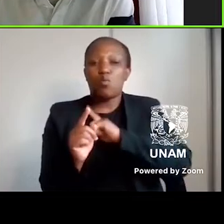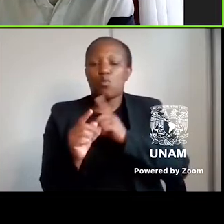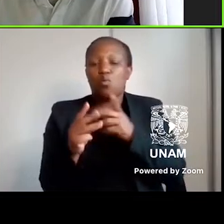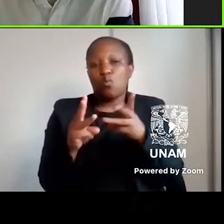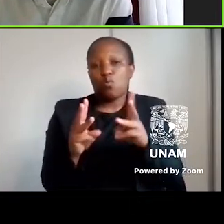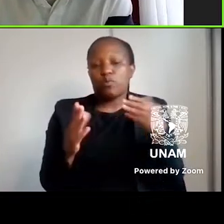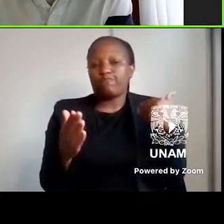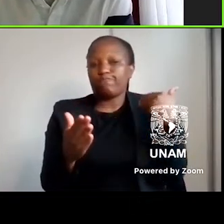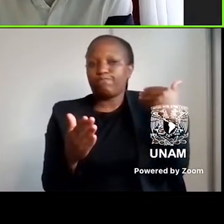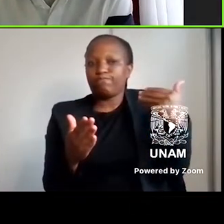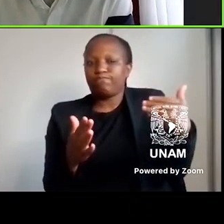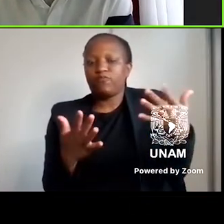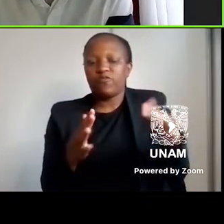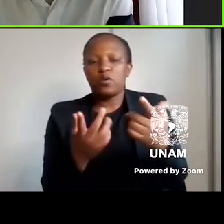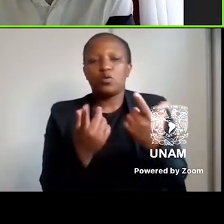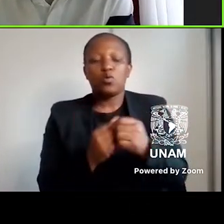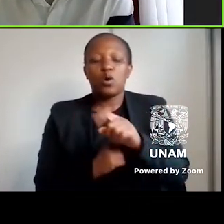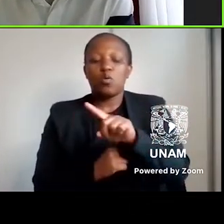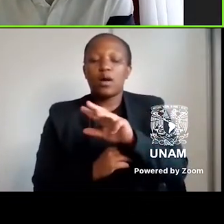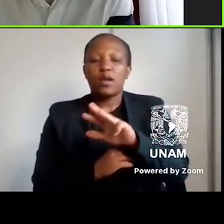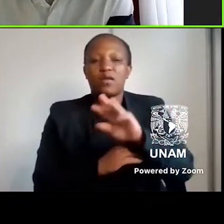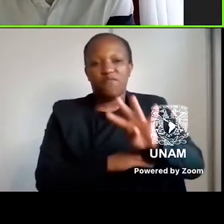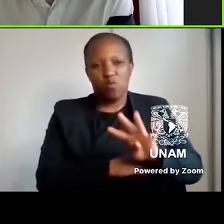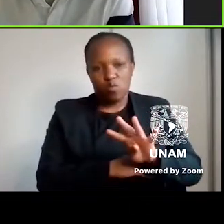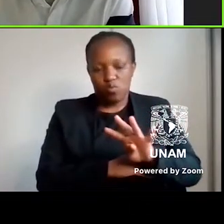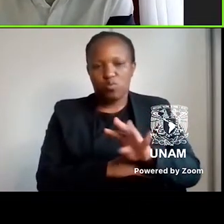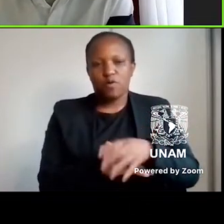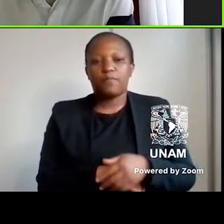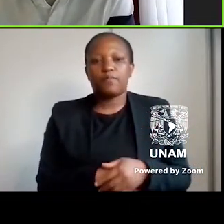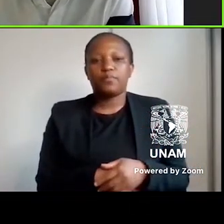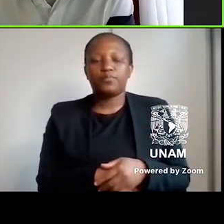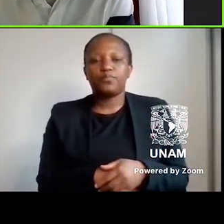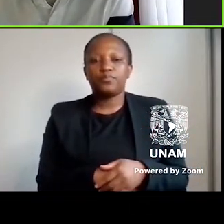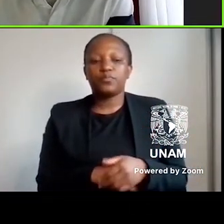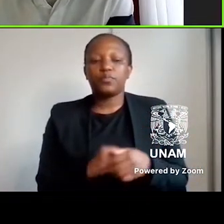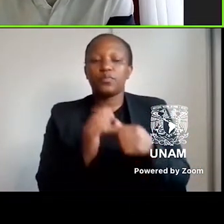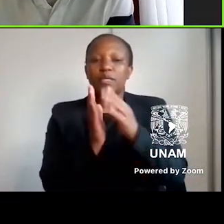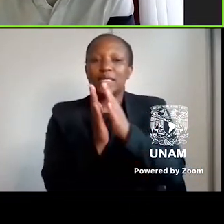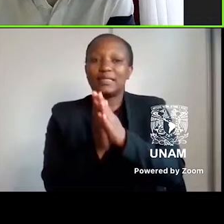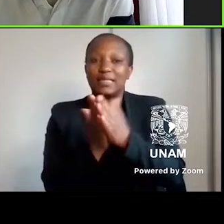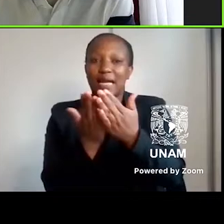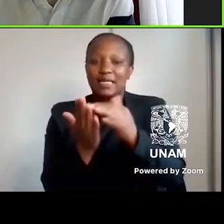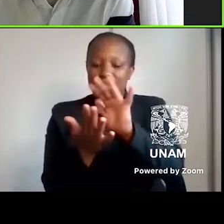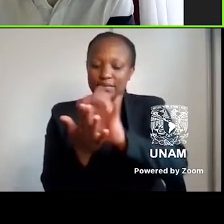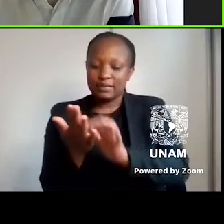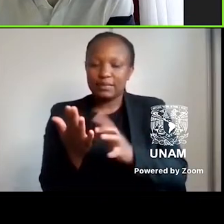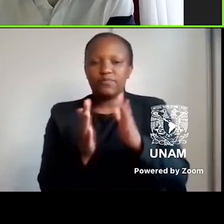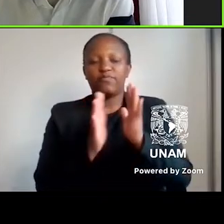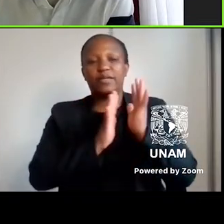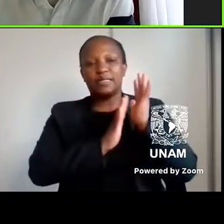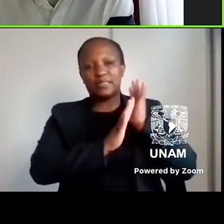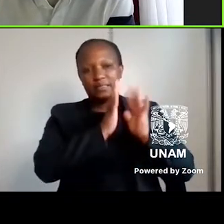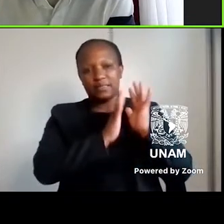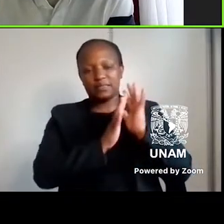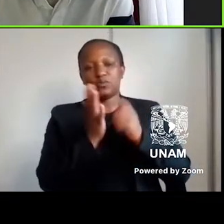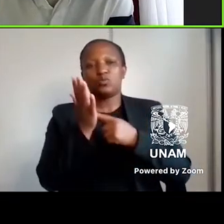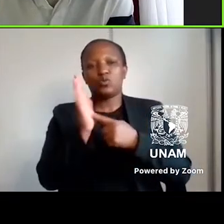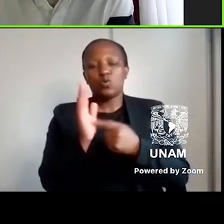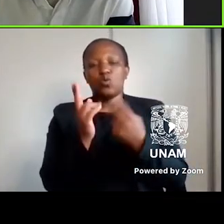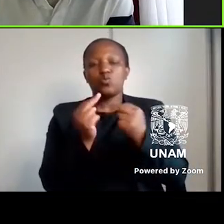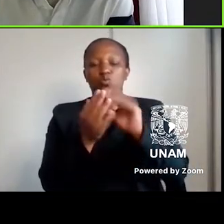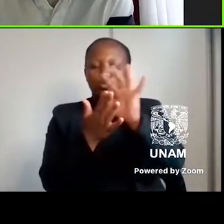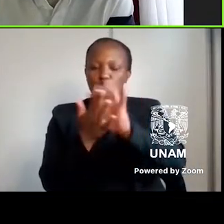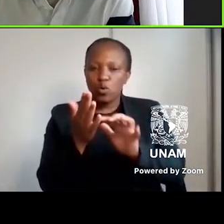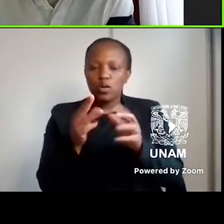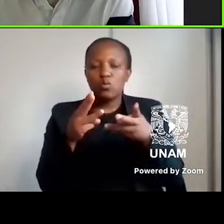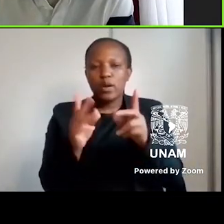after 1994. Under the weight of these texts, history seems to shift, necessitating the telling of new stories with new forms,